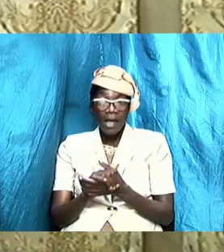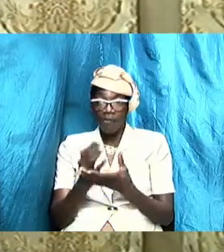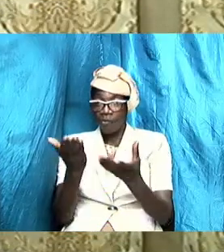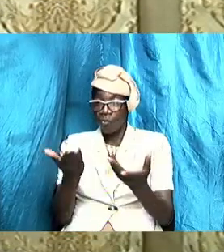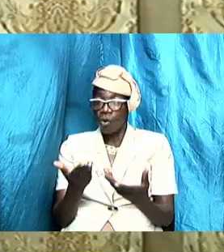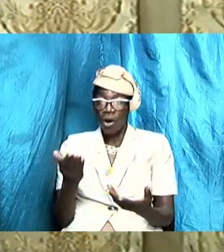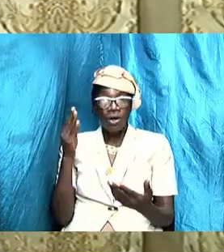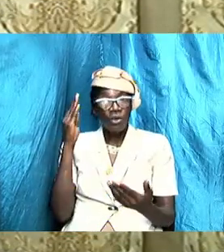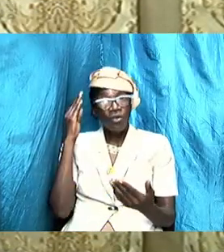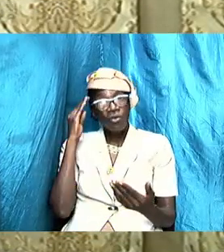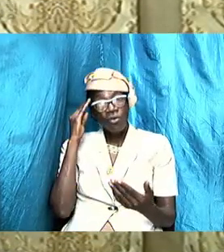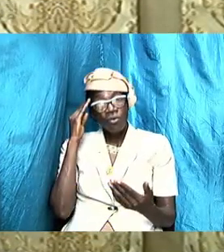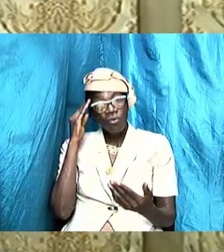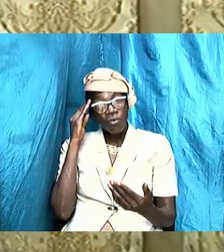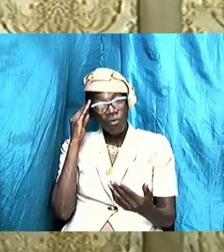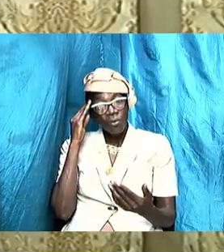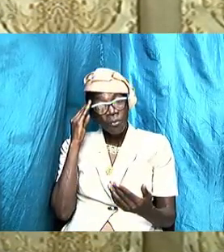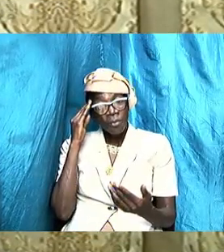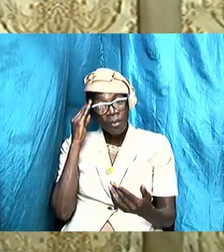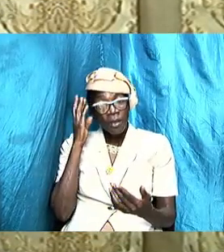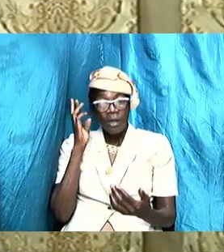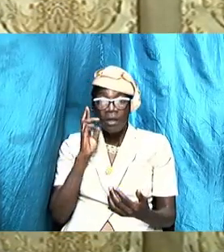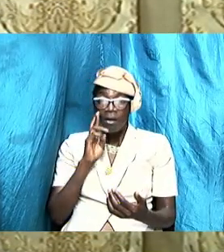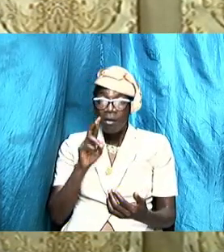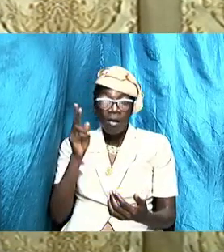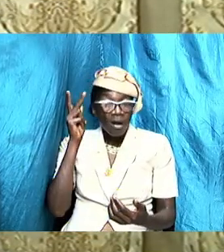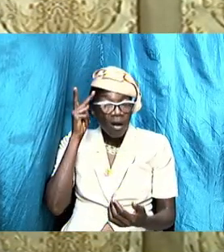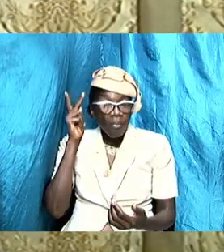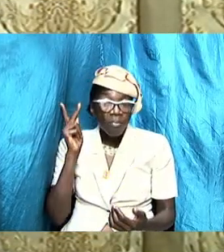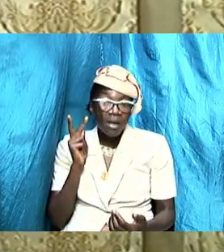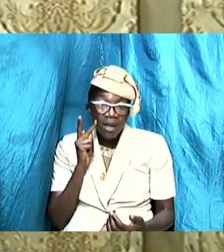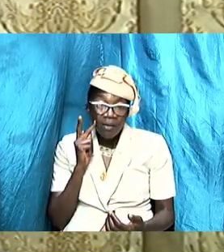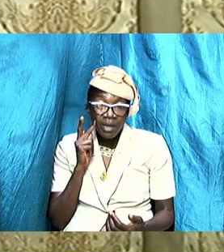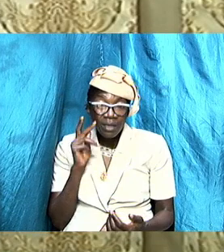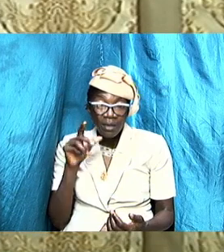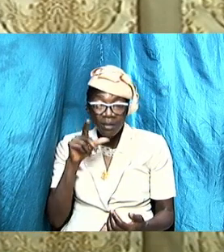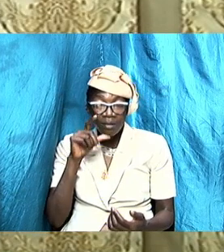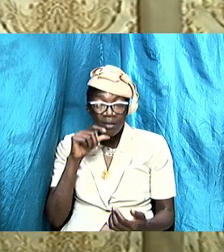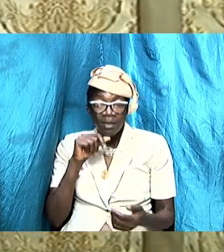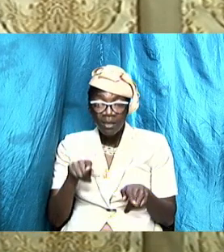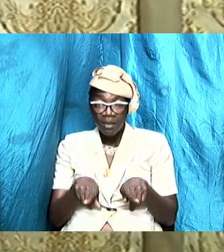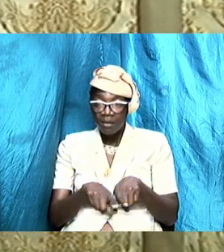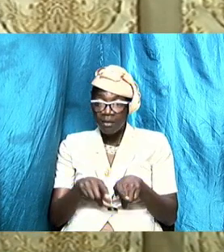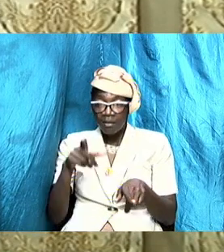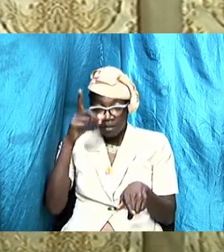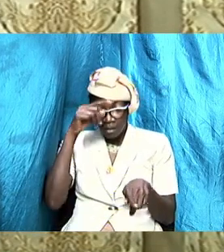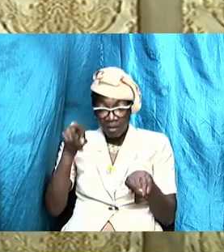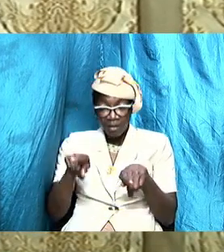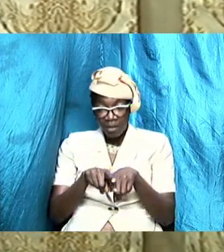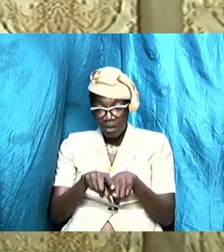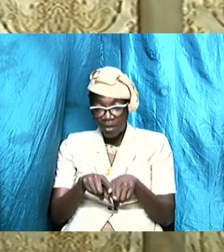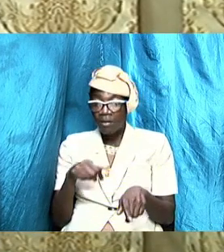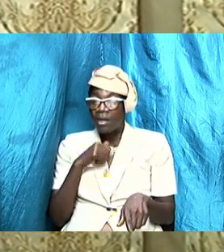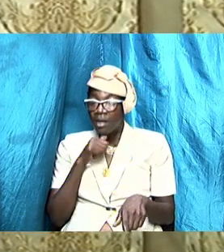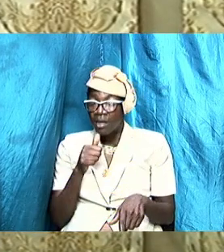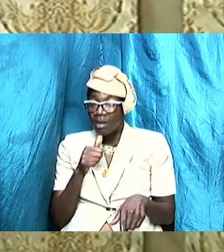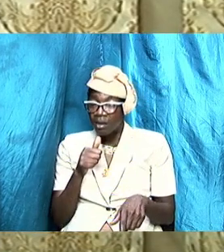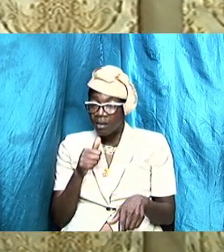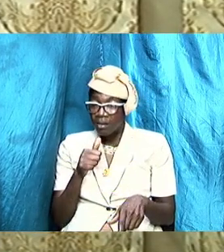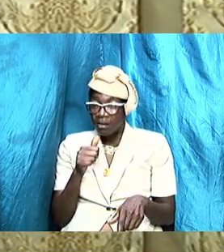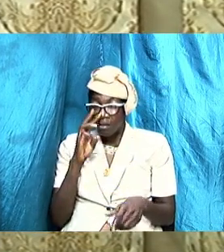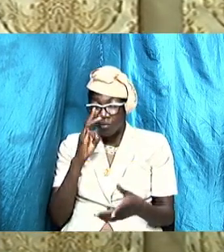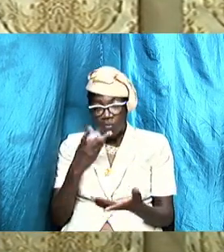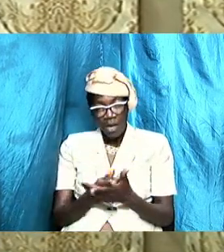to know that her parents or siblings are unwell and need help